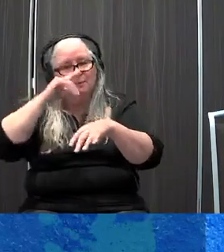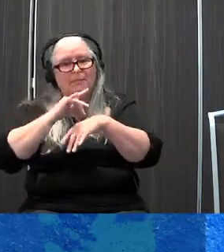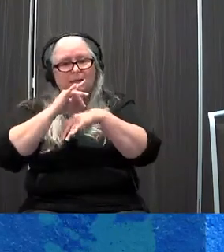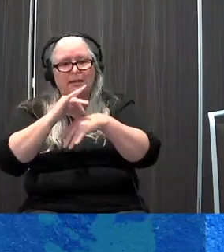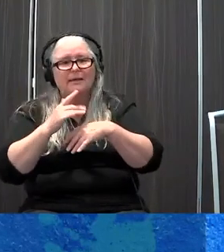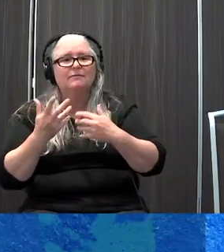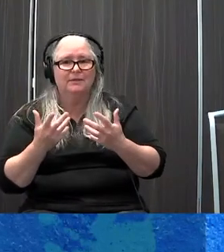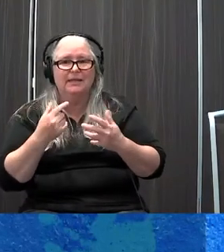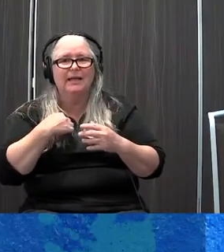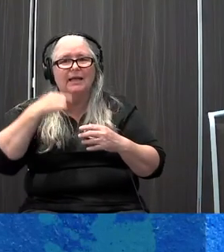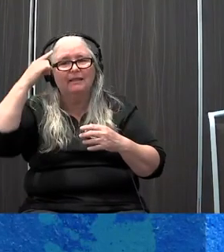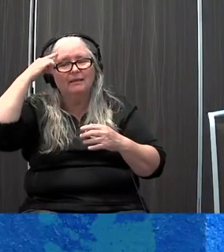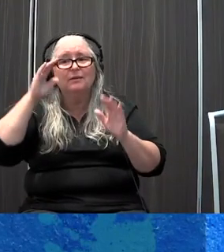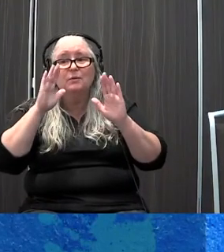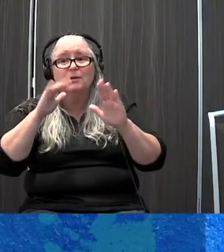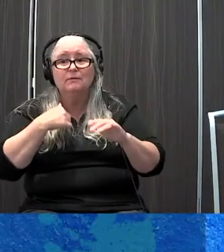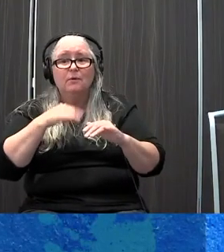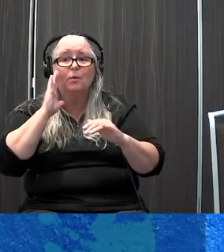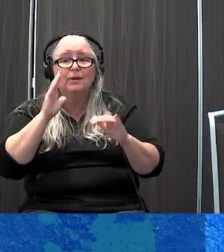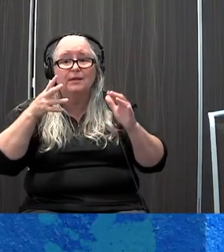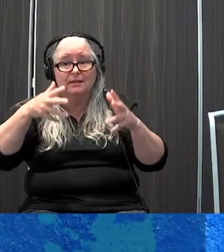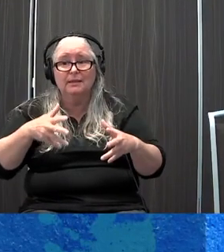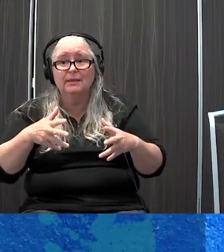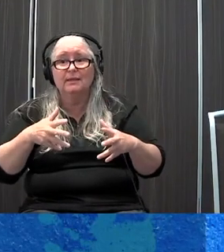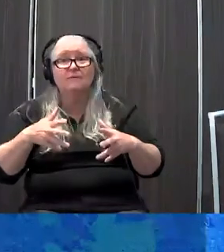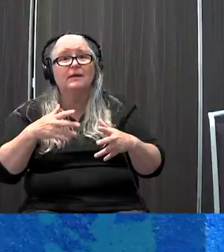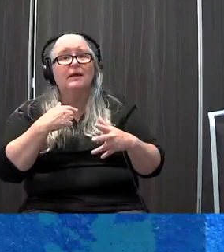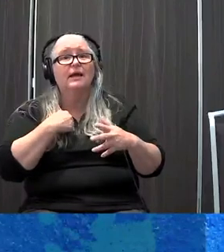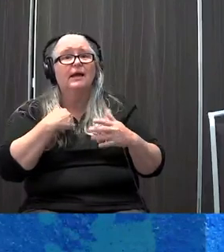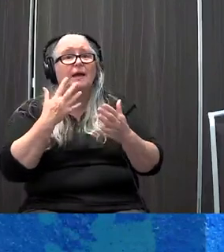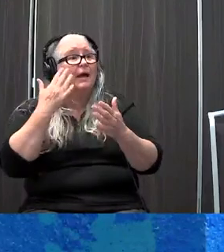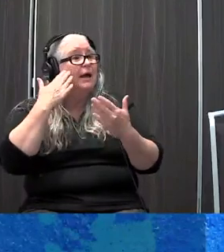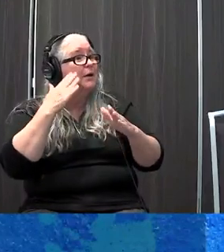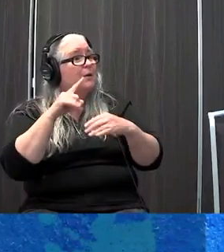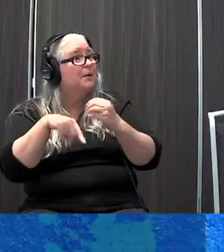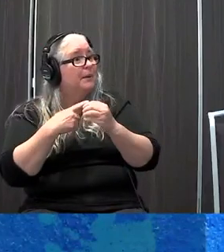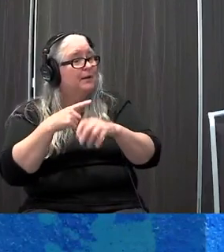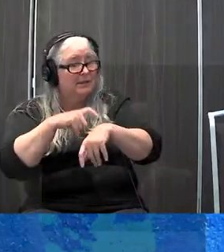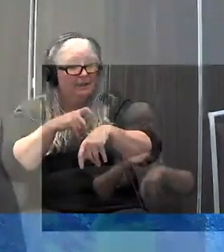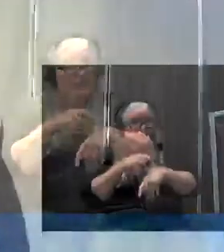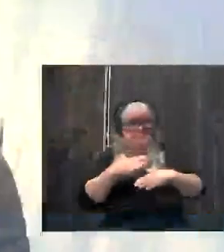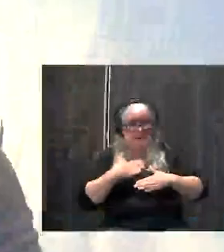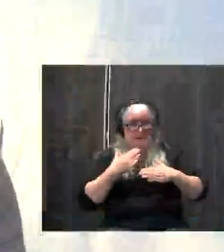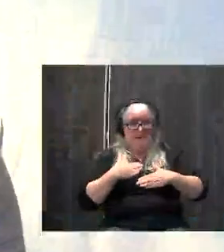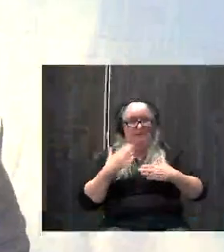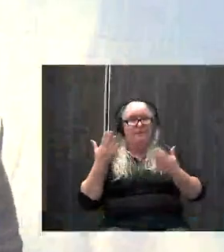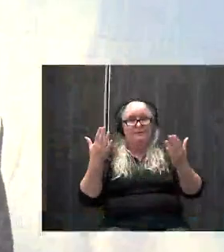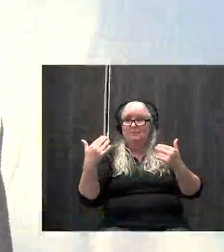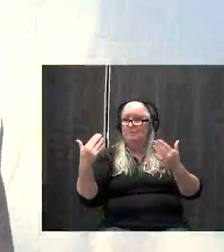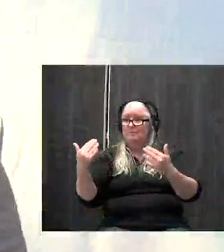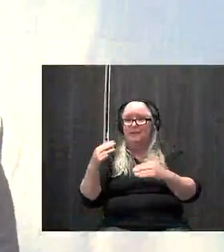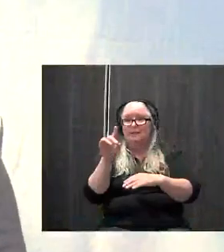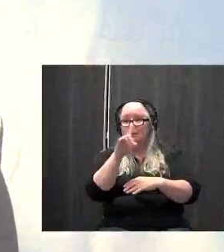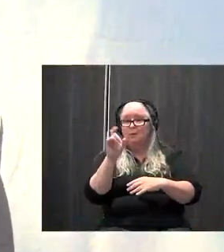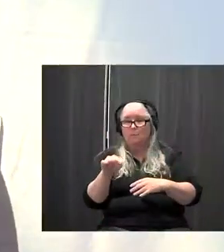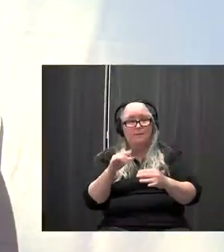wonderful. I will leave it there. I don't know where I am on time. But I'm happy to open it up for any comments or questions that people have. But